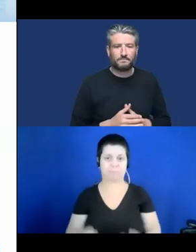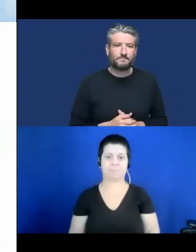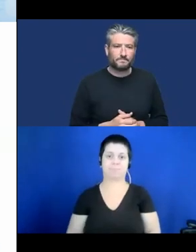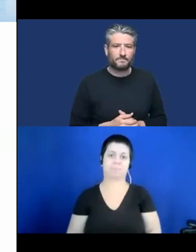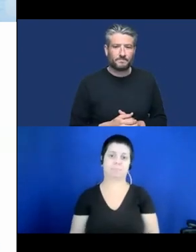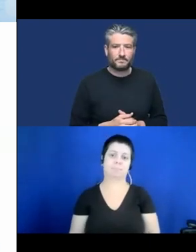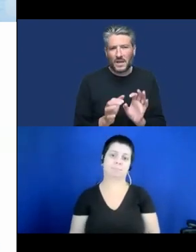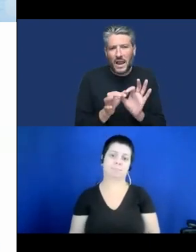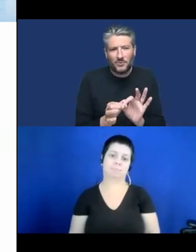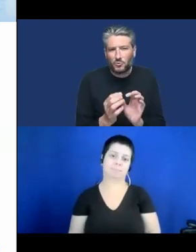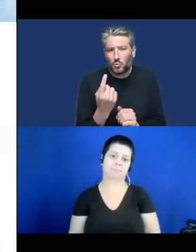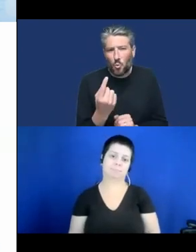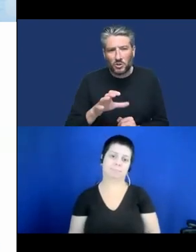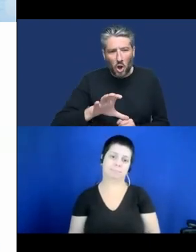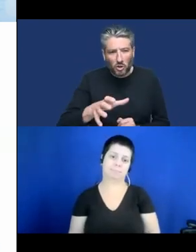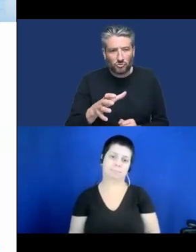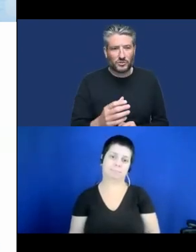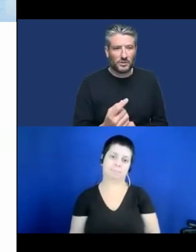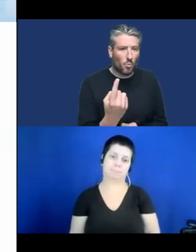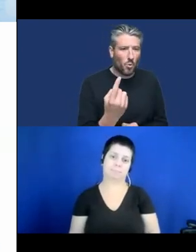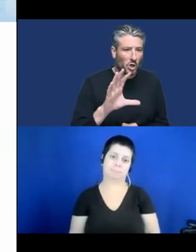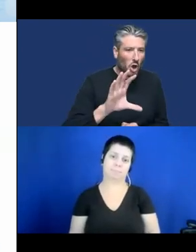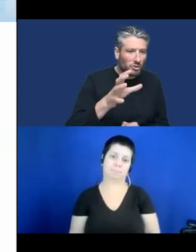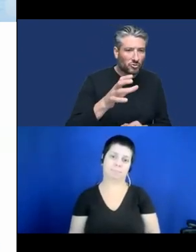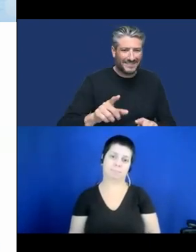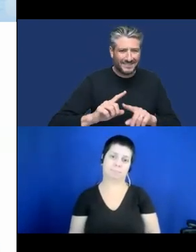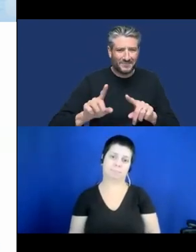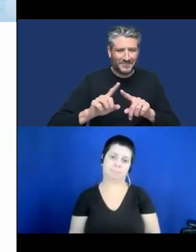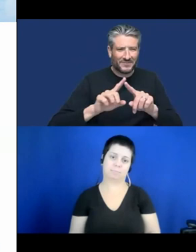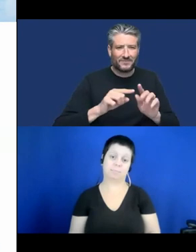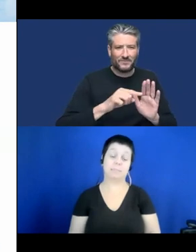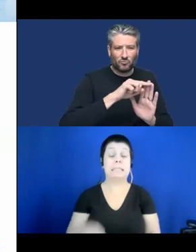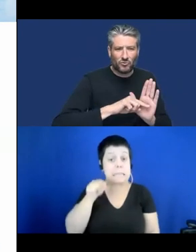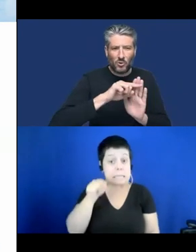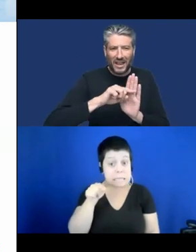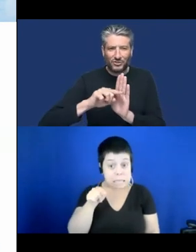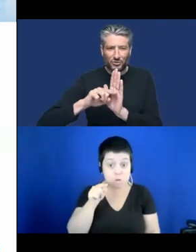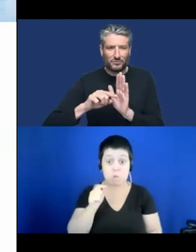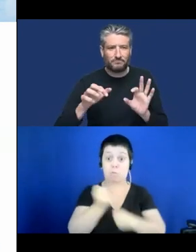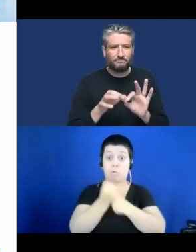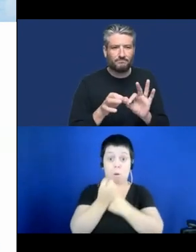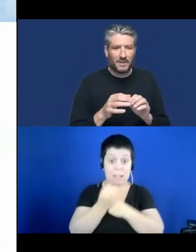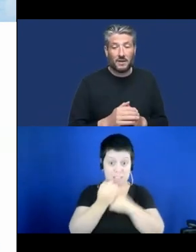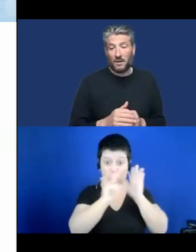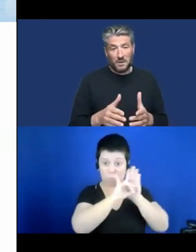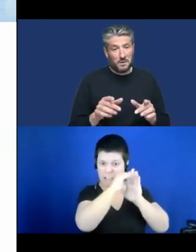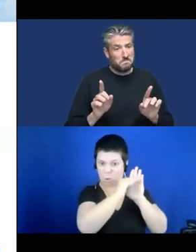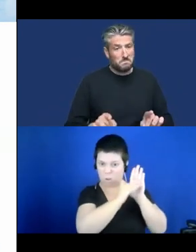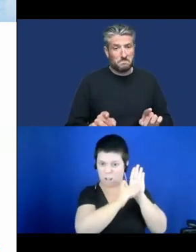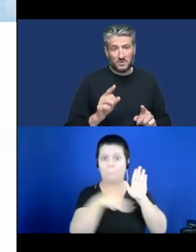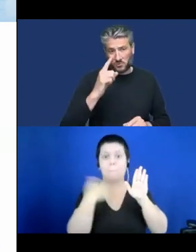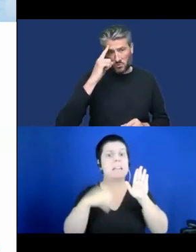And this is something you have to know already very early in the designing of a product.